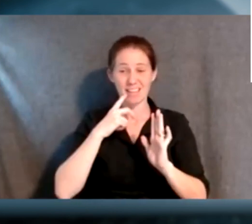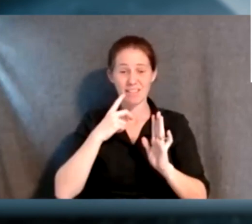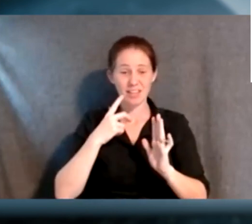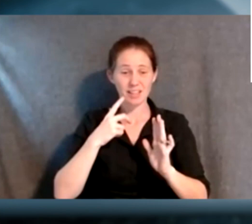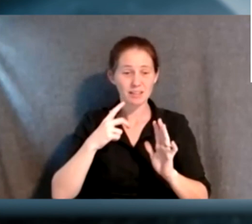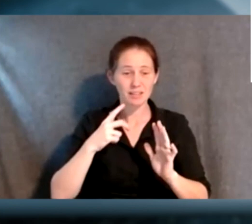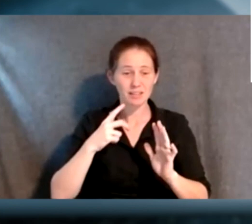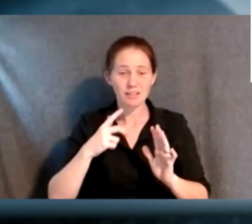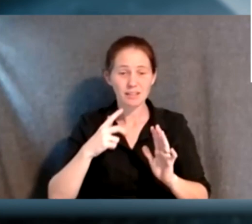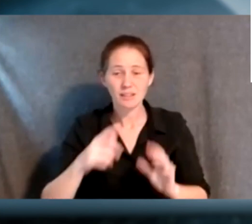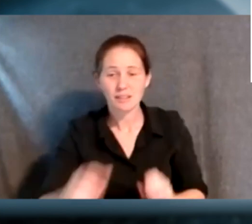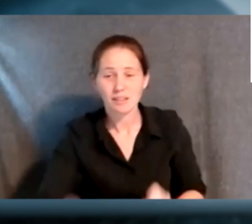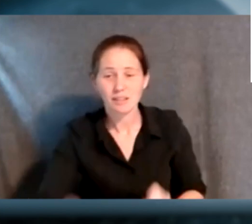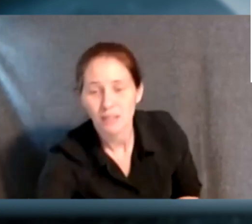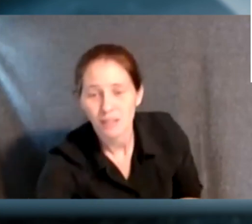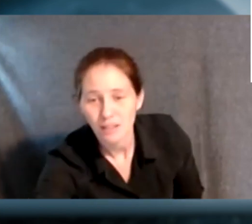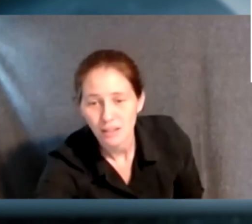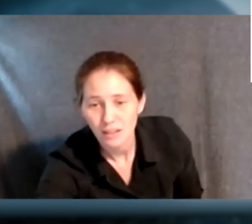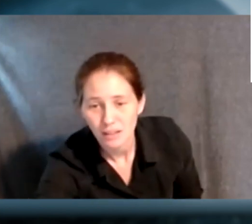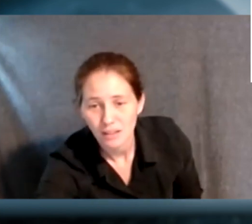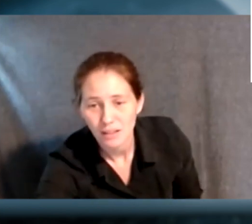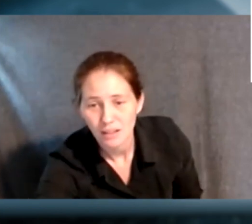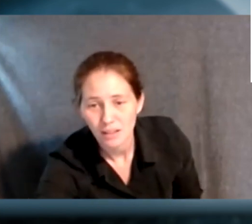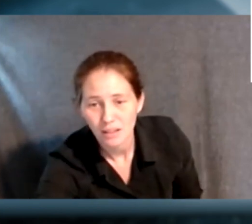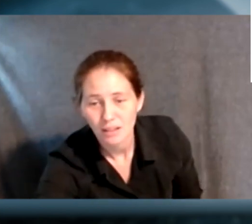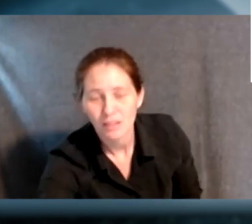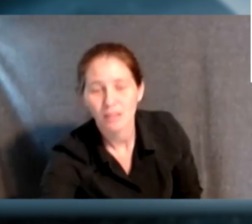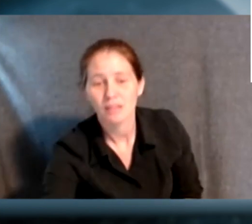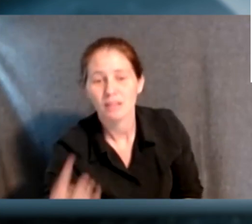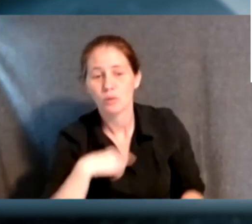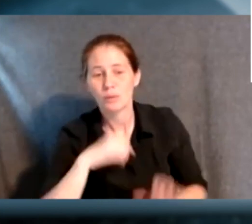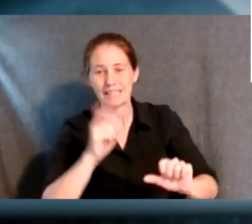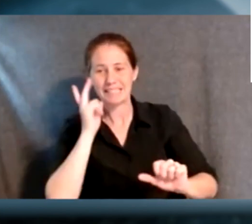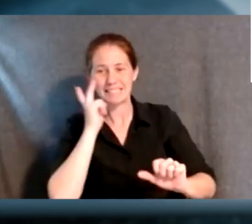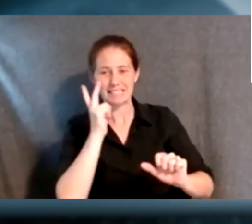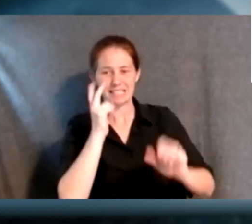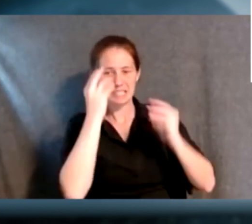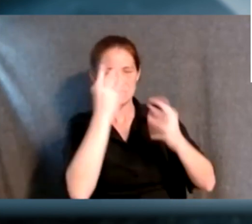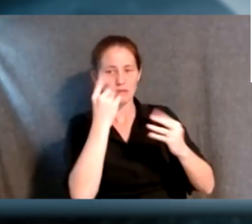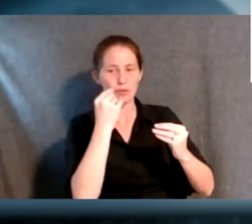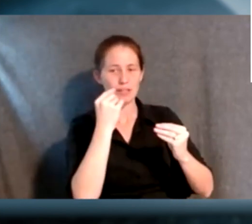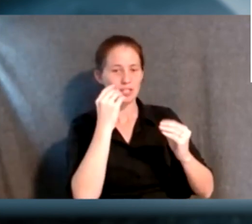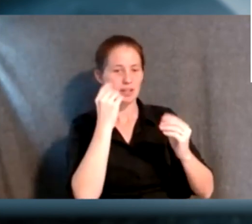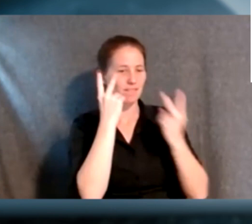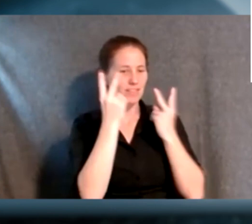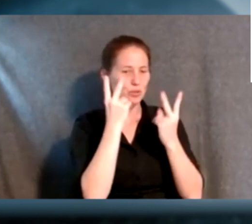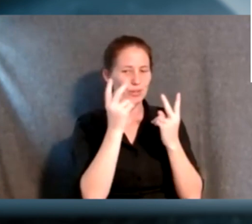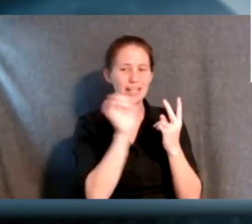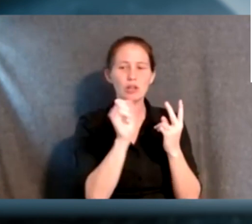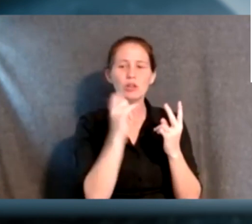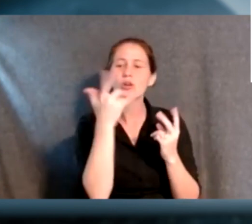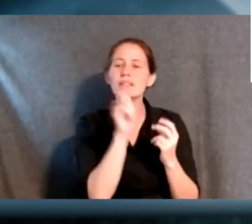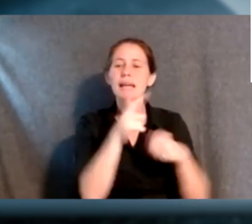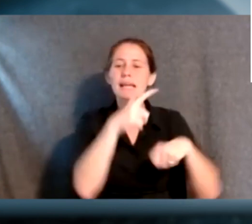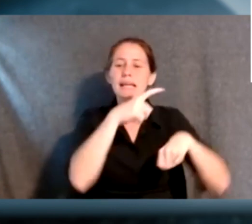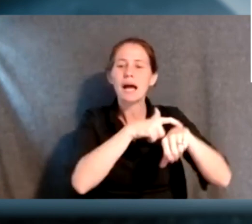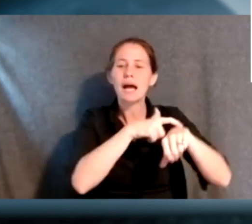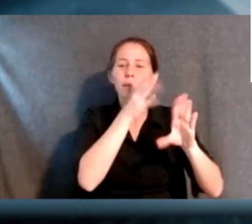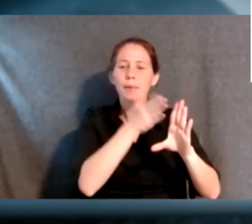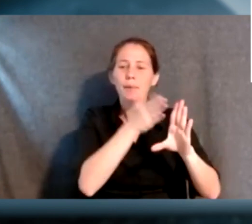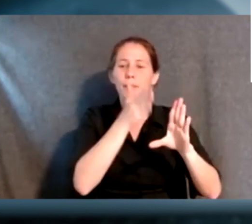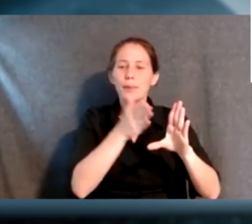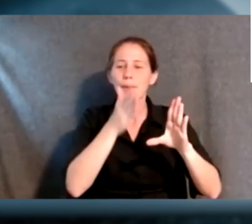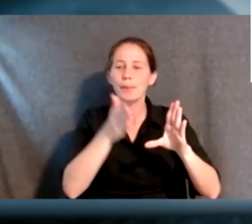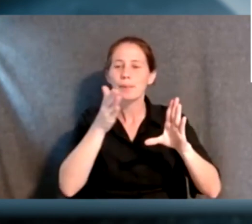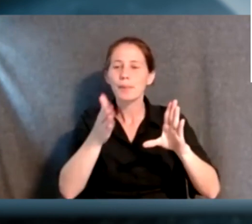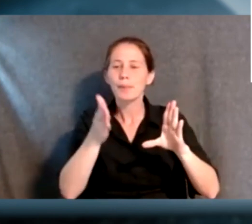static maps, that is what we often see, we get to have data visualizations that are like time-lapsed sequences, and then